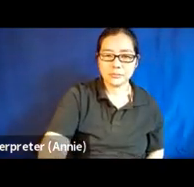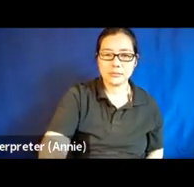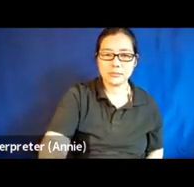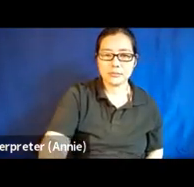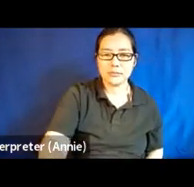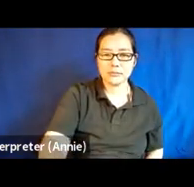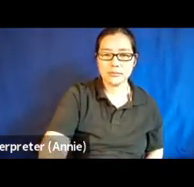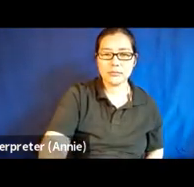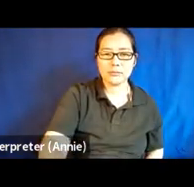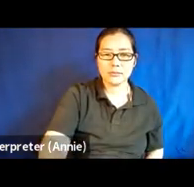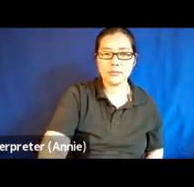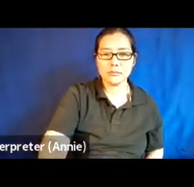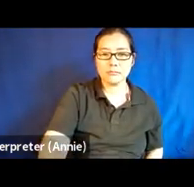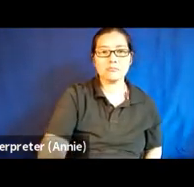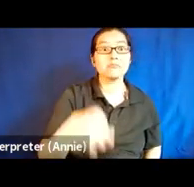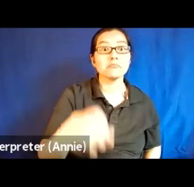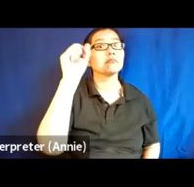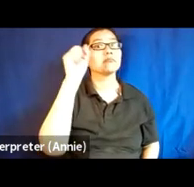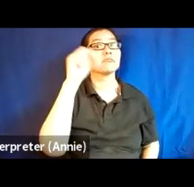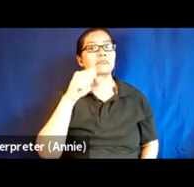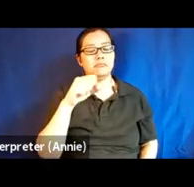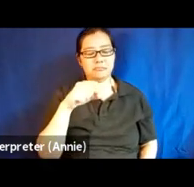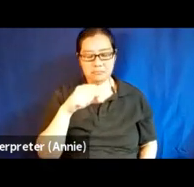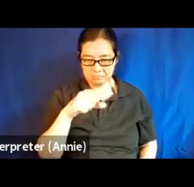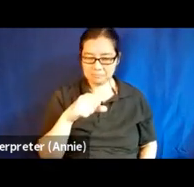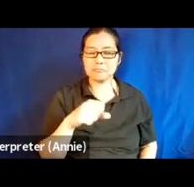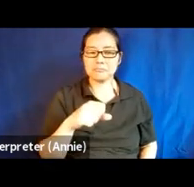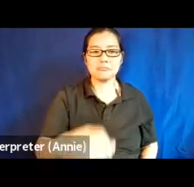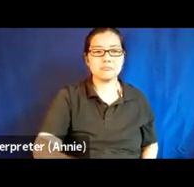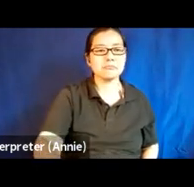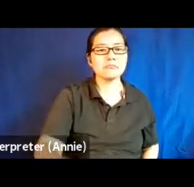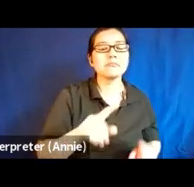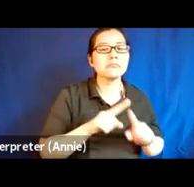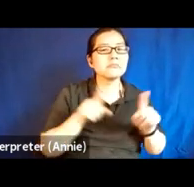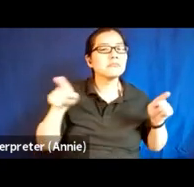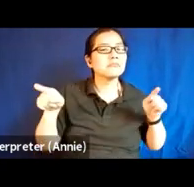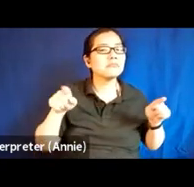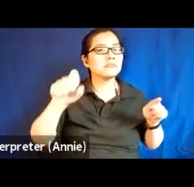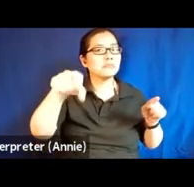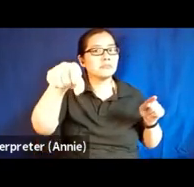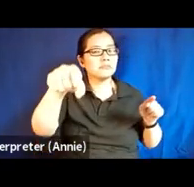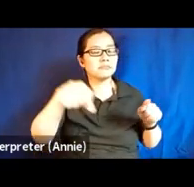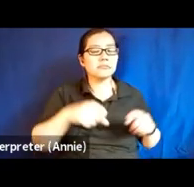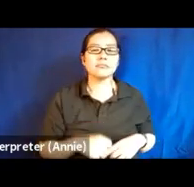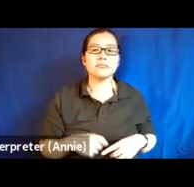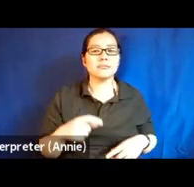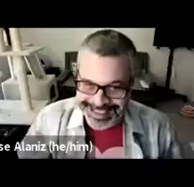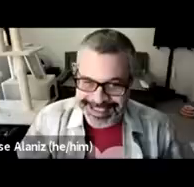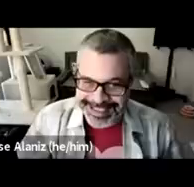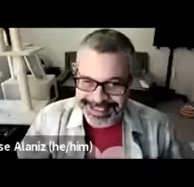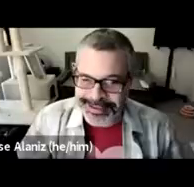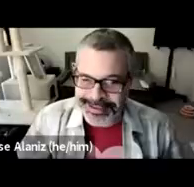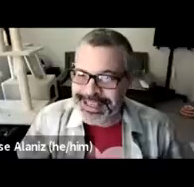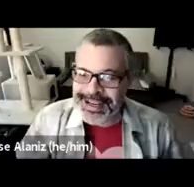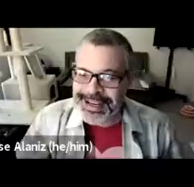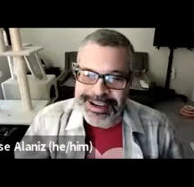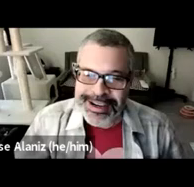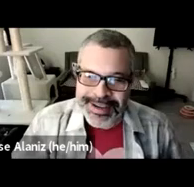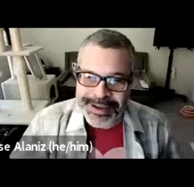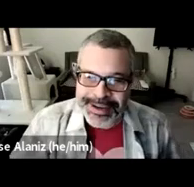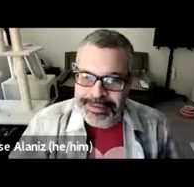yes, there, there is, I think a, um, a, a difference that, that, that that's what I think is important about studying the histories